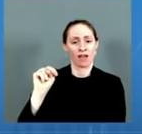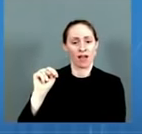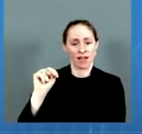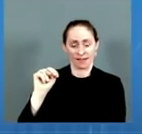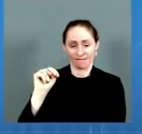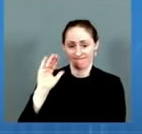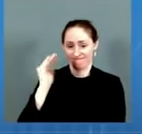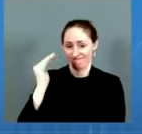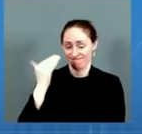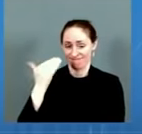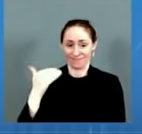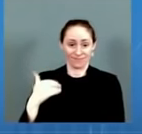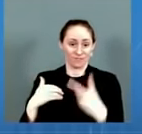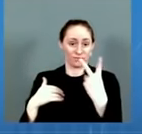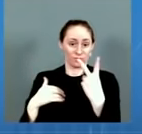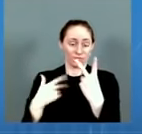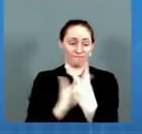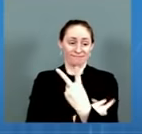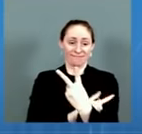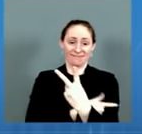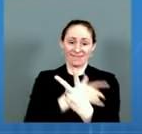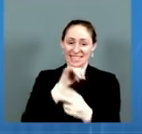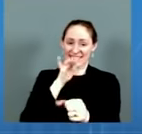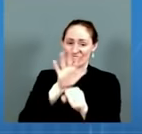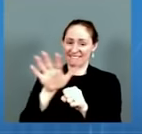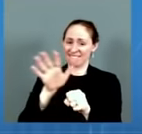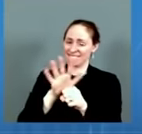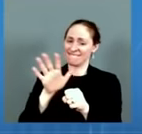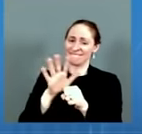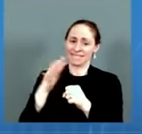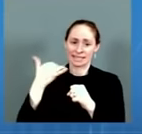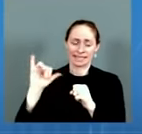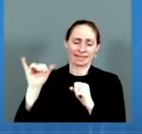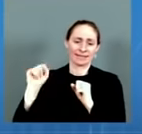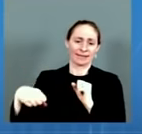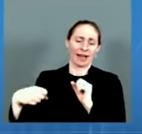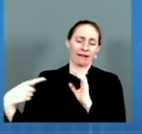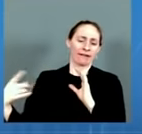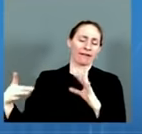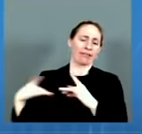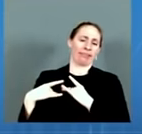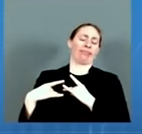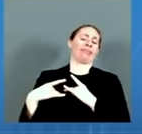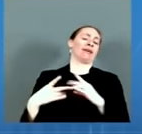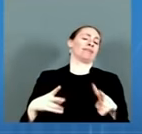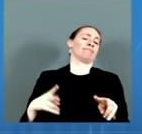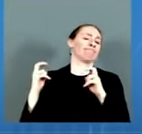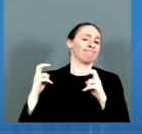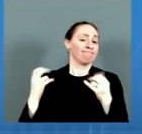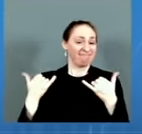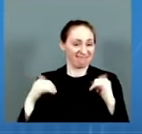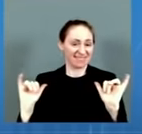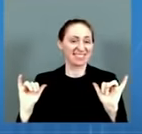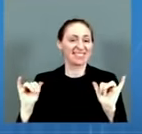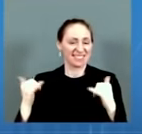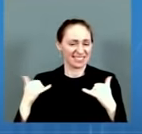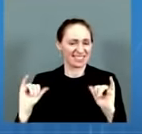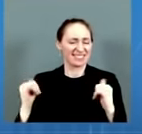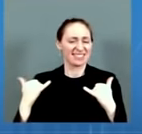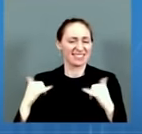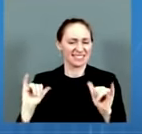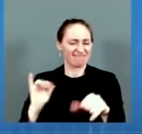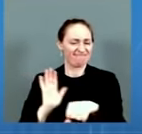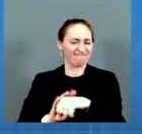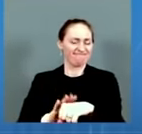overall protection. However, as I showed on a prior slide, considerable protection still